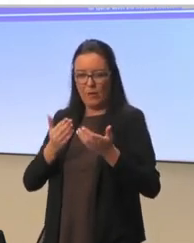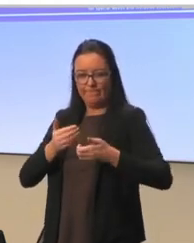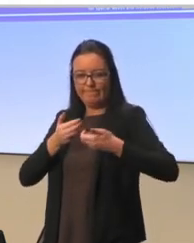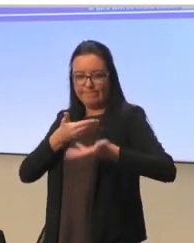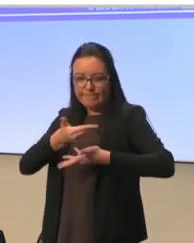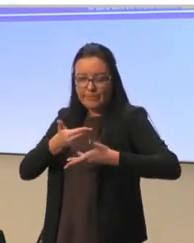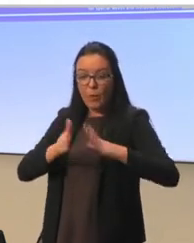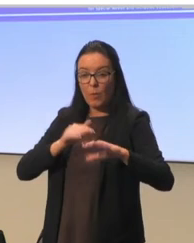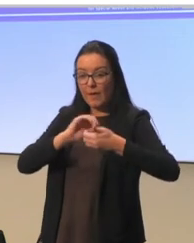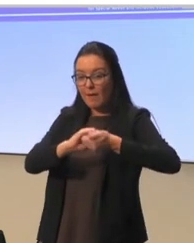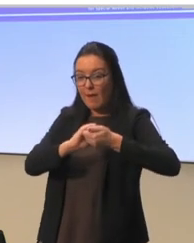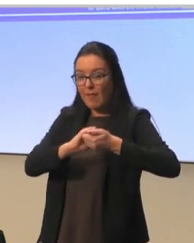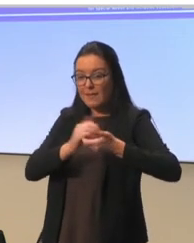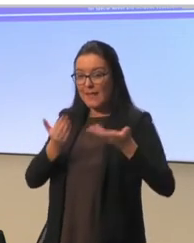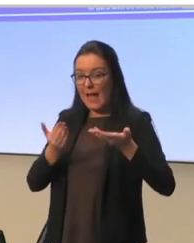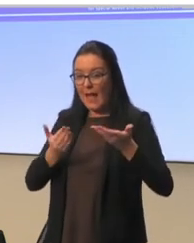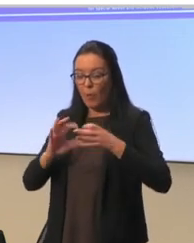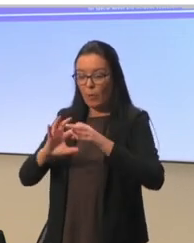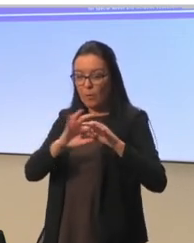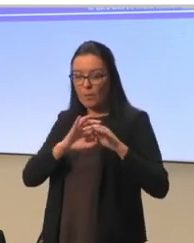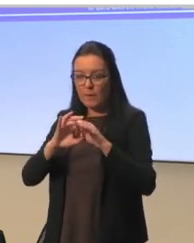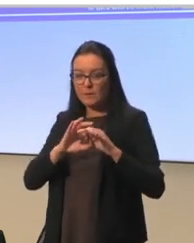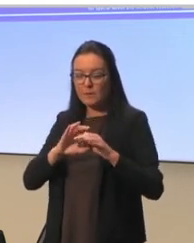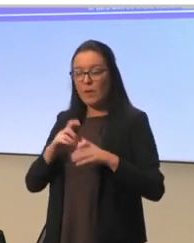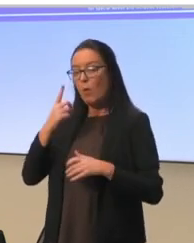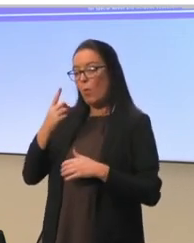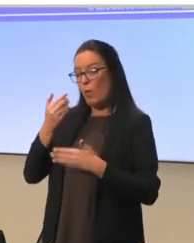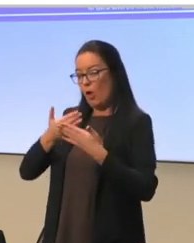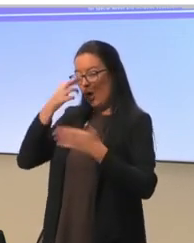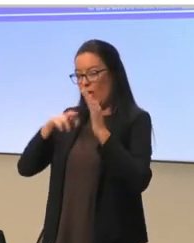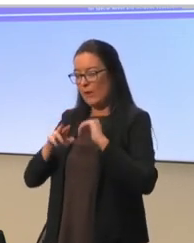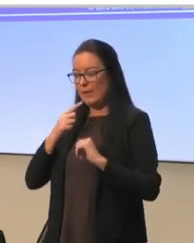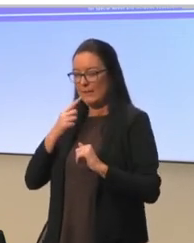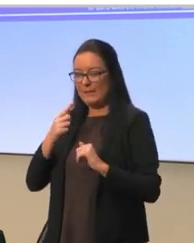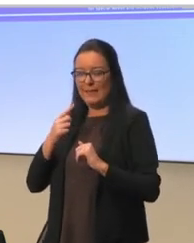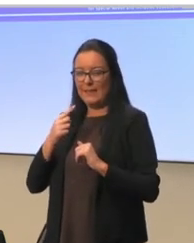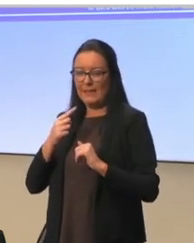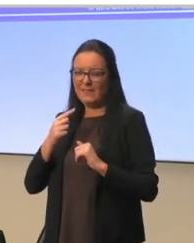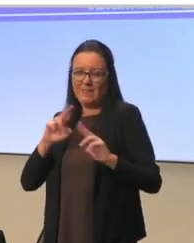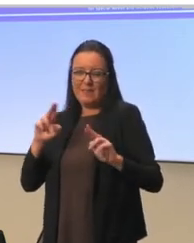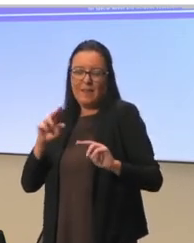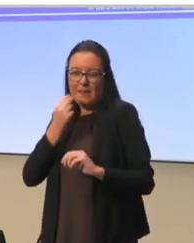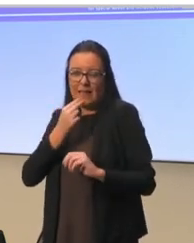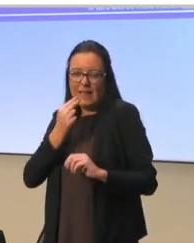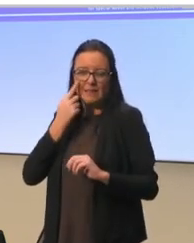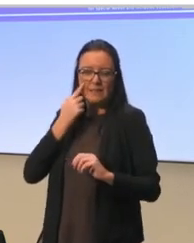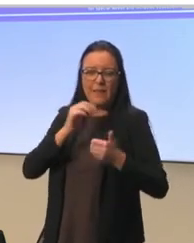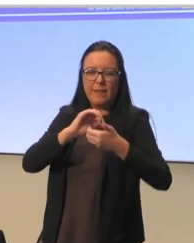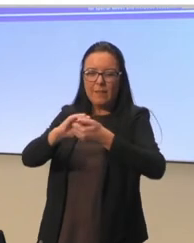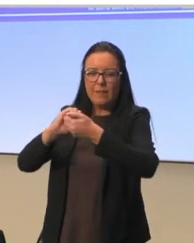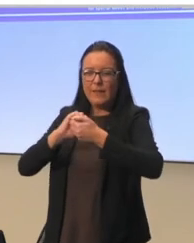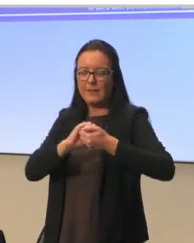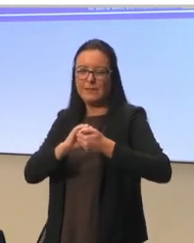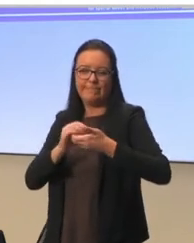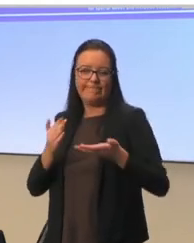One learner said that he felt trapped at home. It was not nice not being able to see friends. One of the